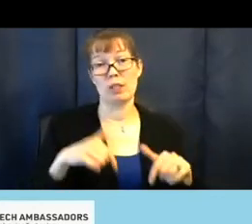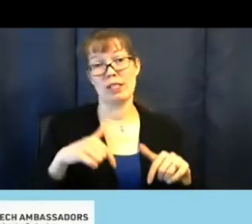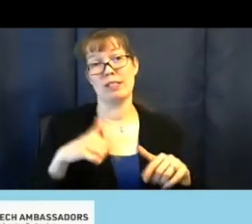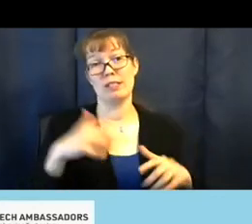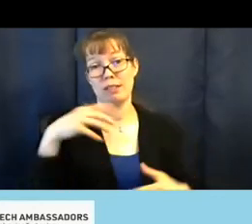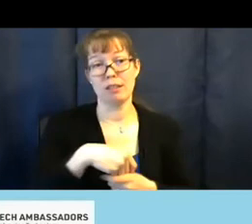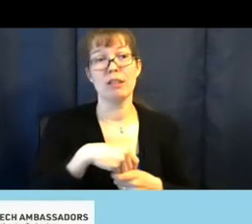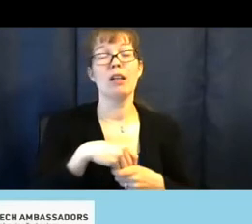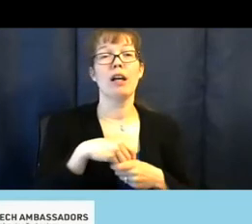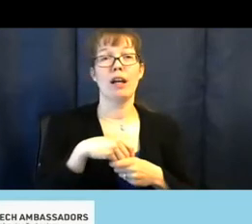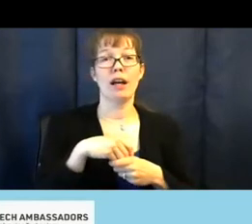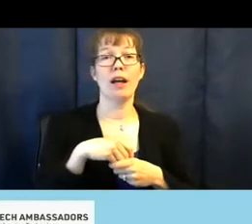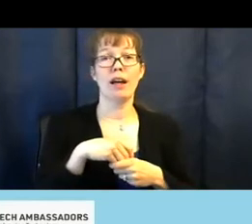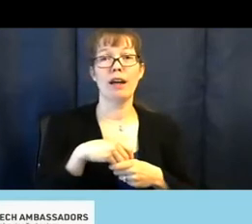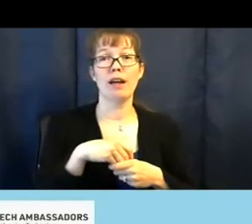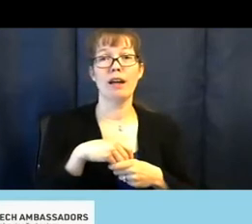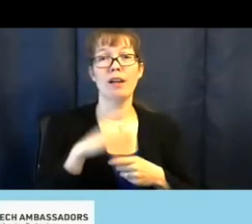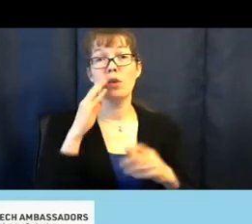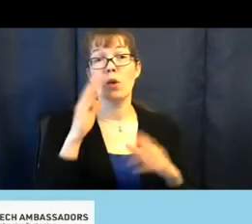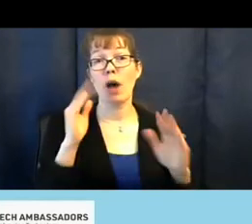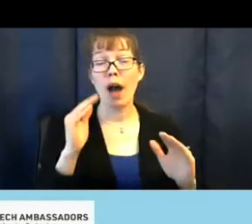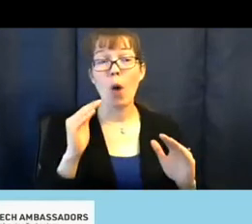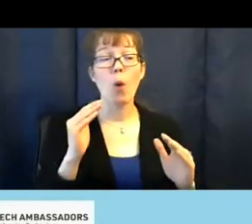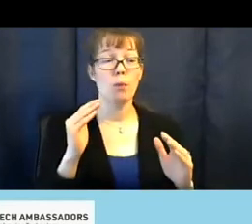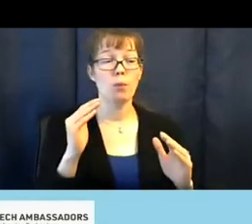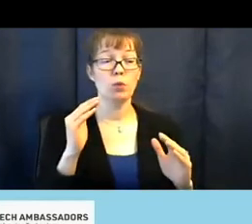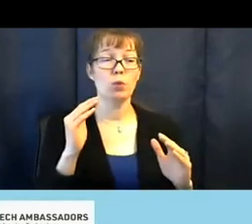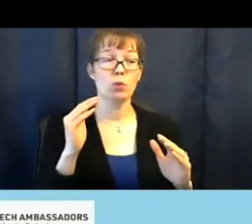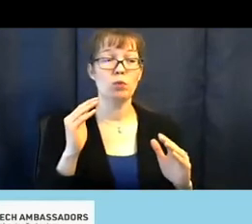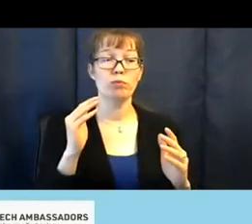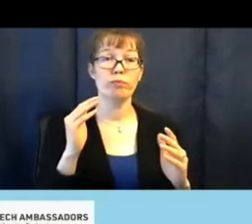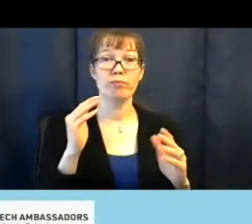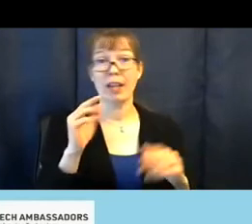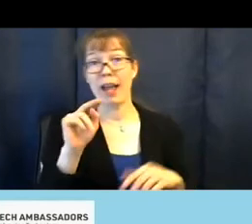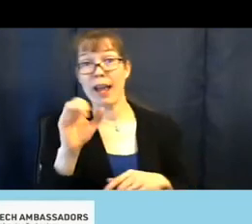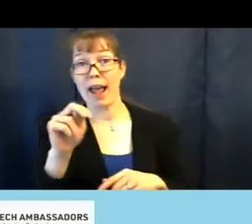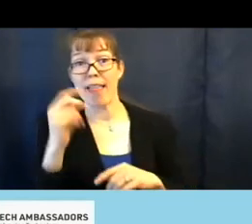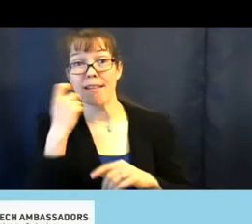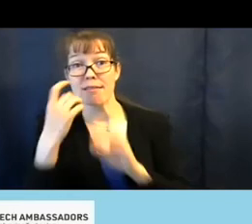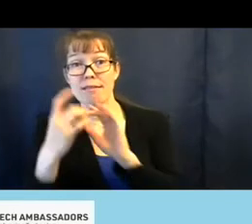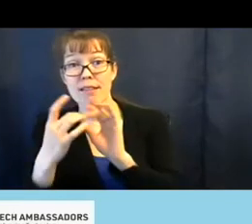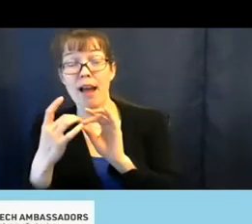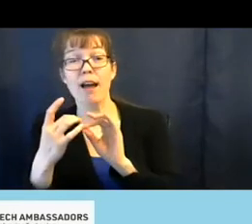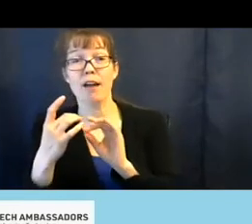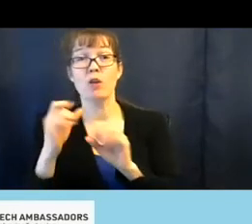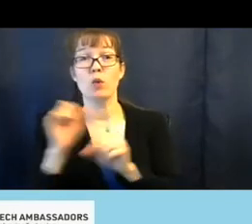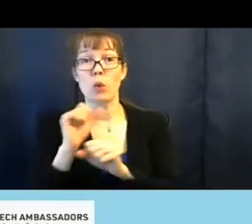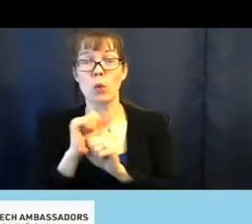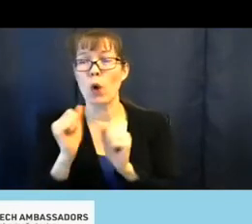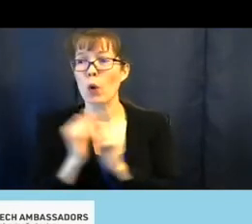I hope to, like Nathan was saying, to work with